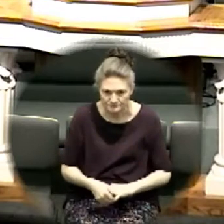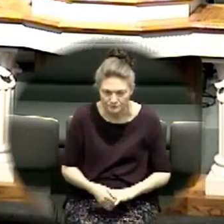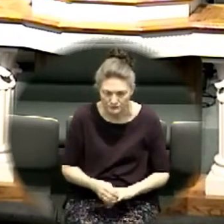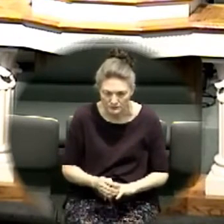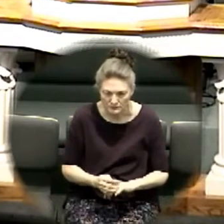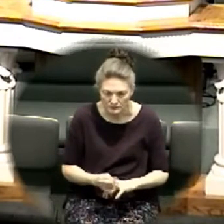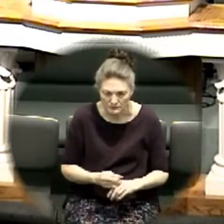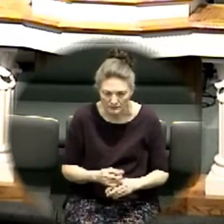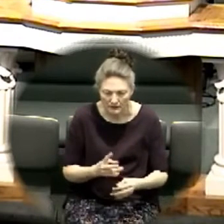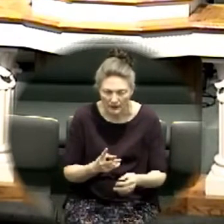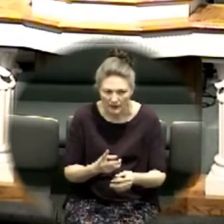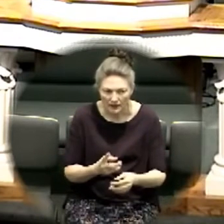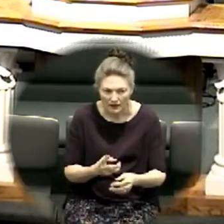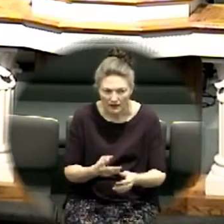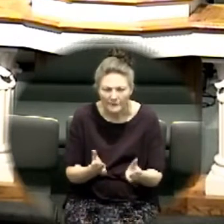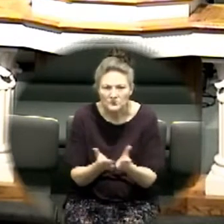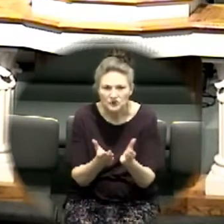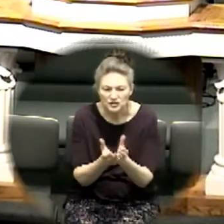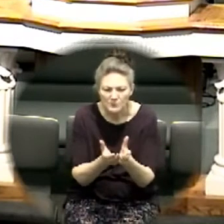the ship was sinking